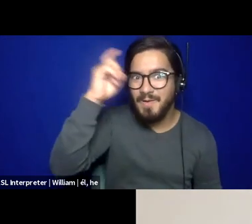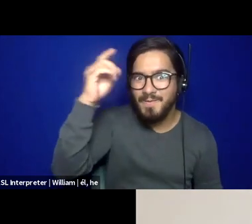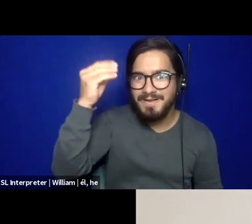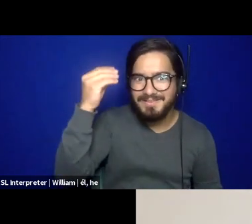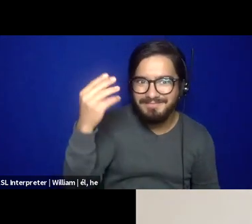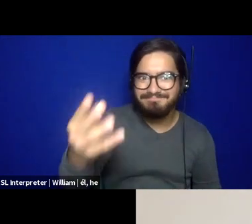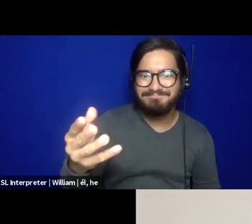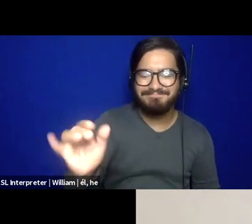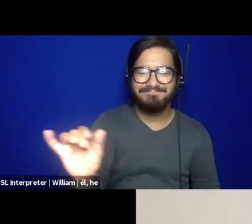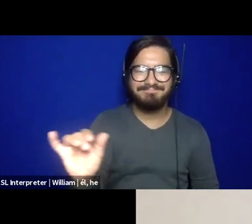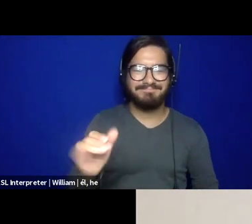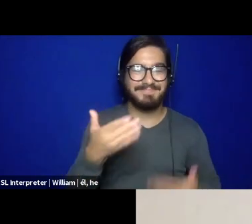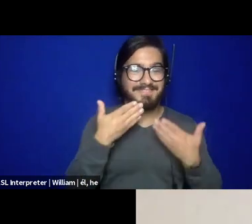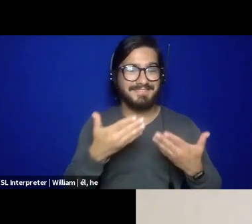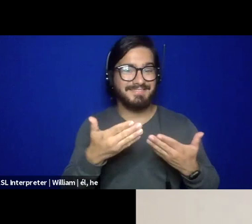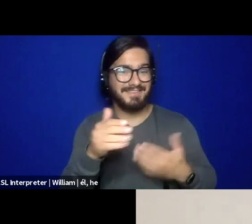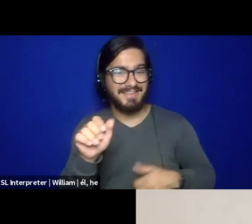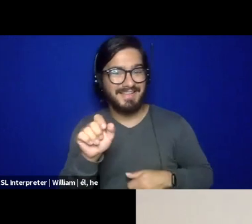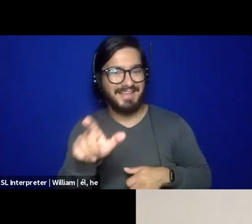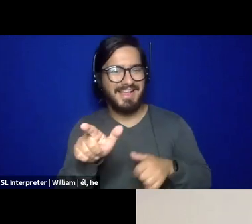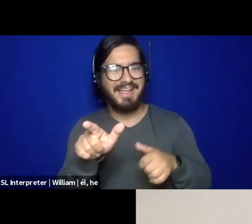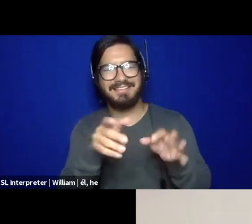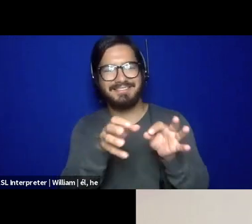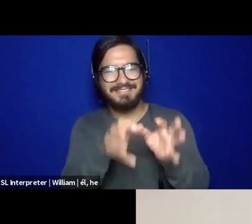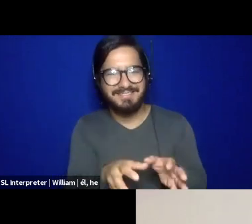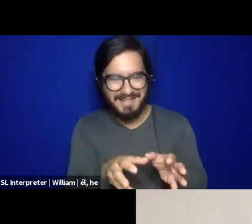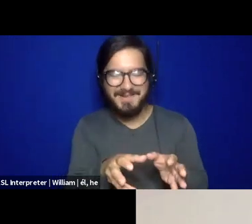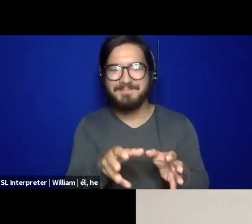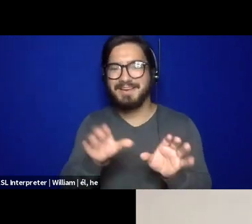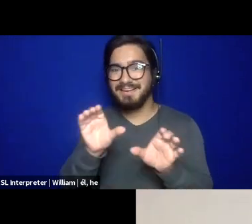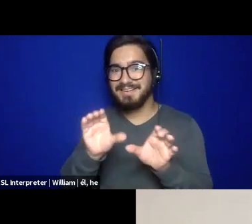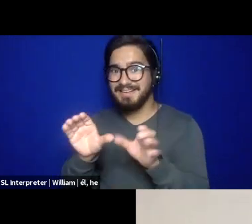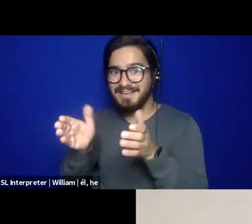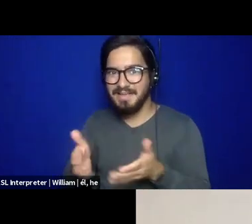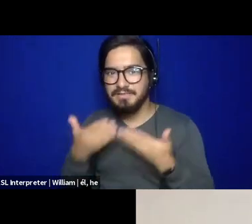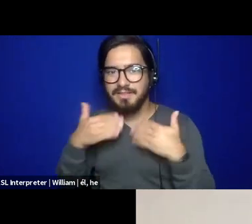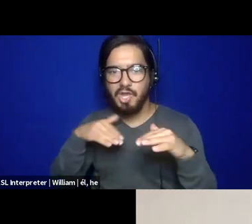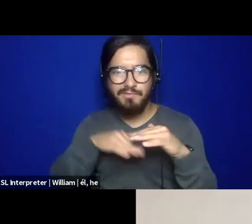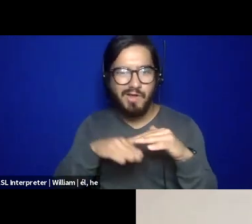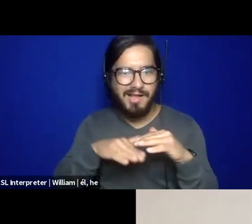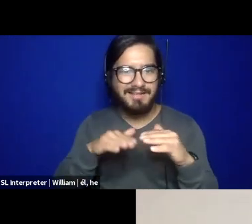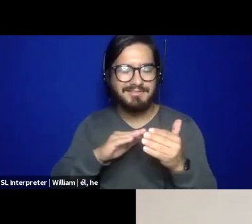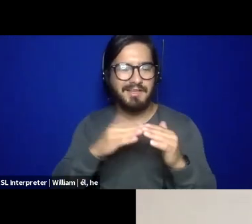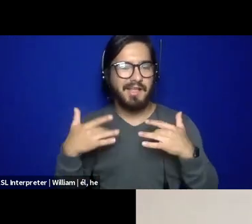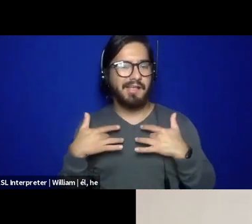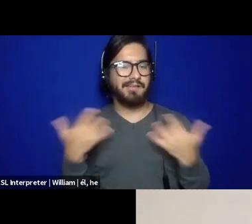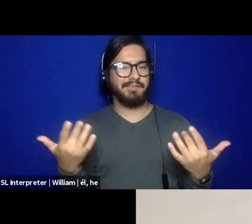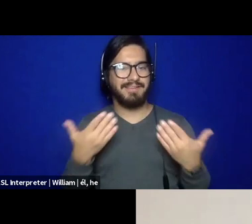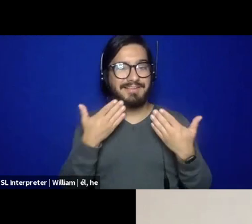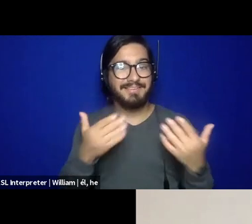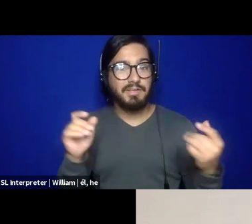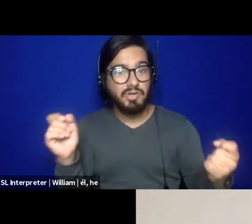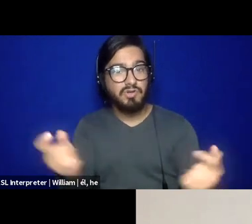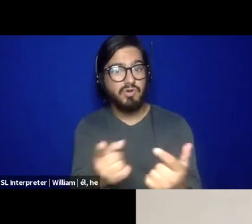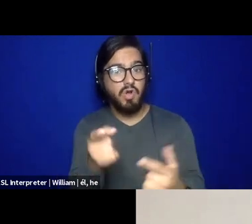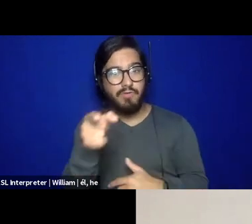out our ASL interpreters and our live captioner. Thank you for making this event accessible. And thank you all for, um, you know, taking